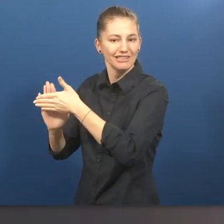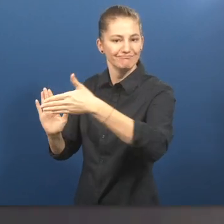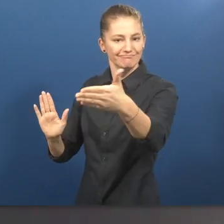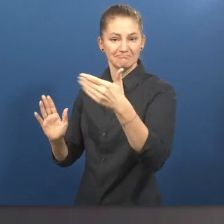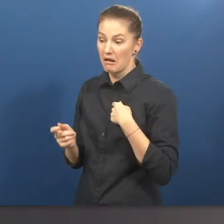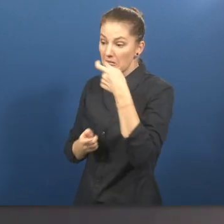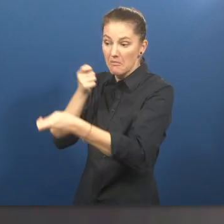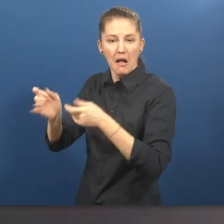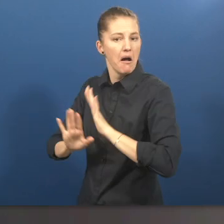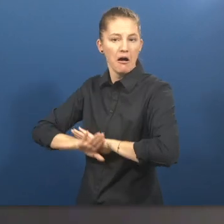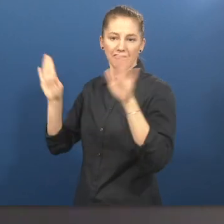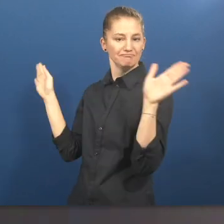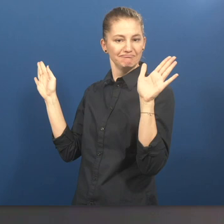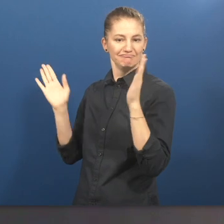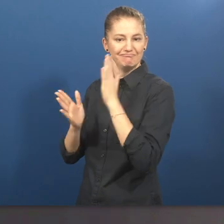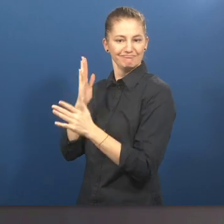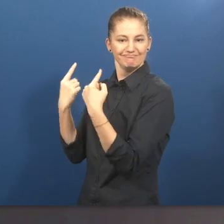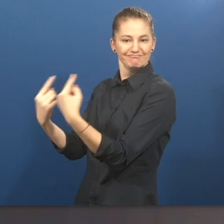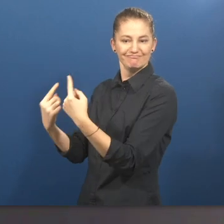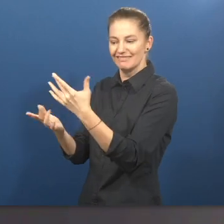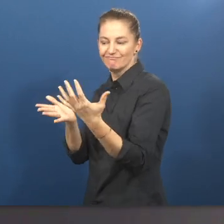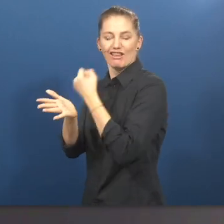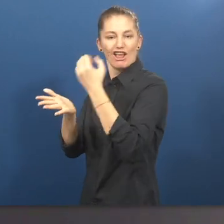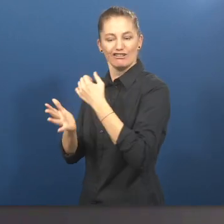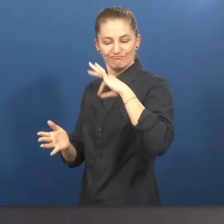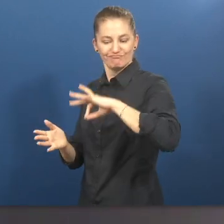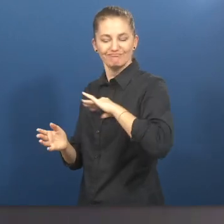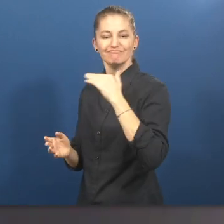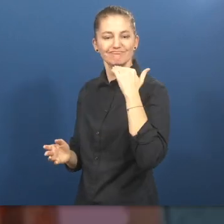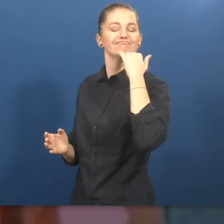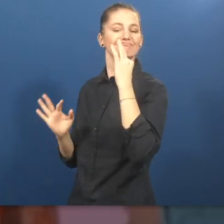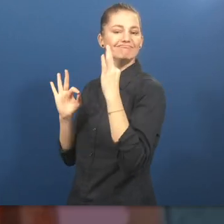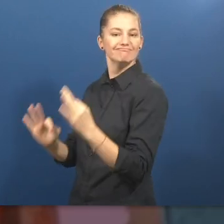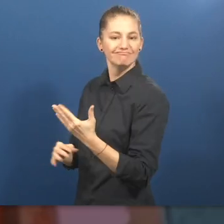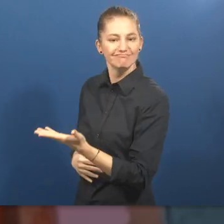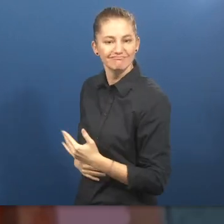cafe and to pay the salaries of our team of adults with disabilities who earn with dignity.